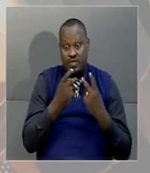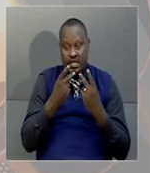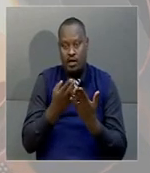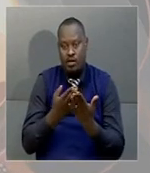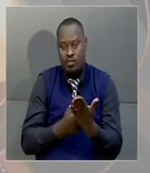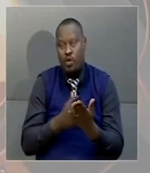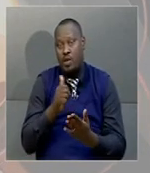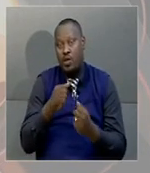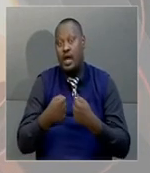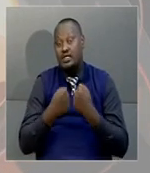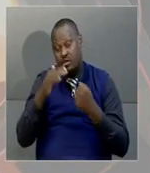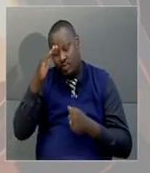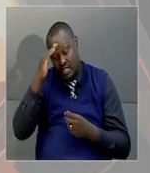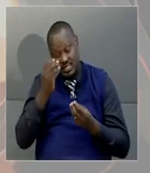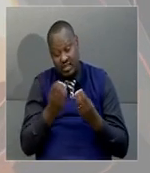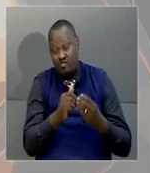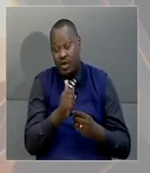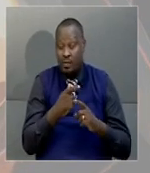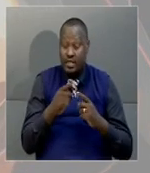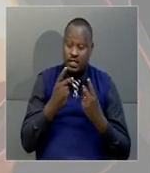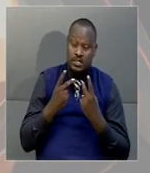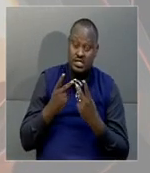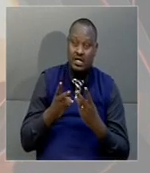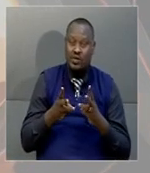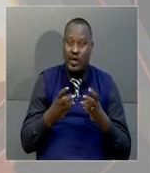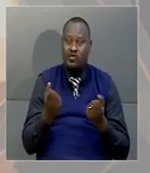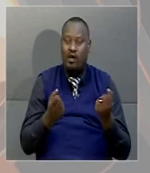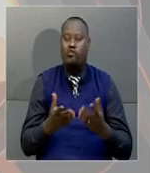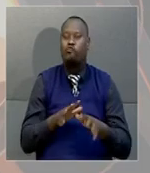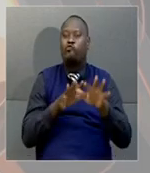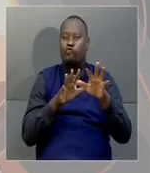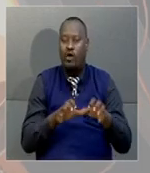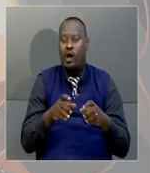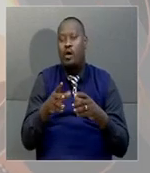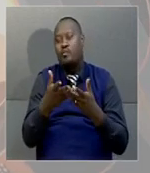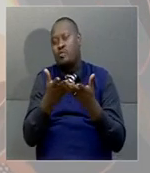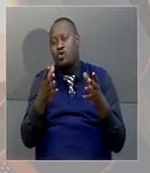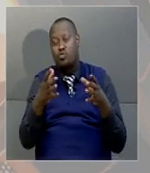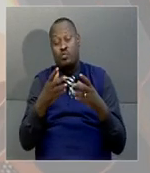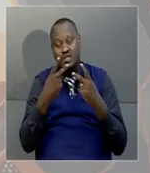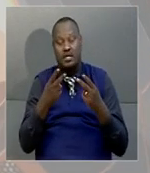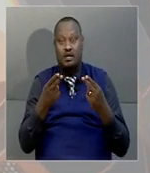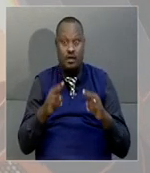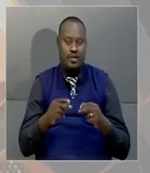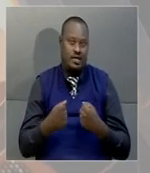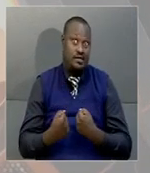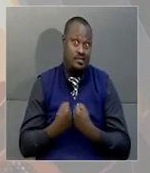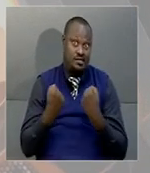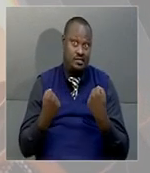report from Uganda police, all indications are that careless driving from all parties was to blame for the fatalities.